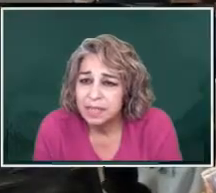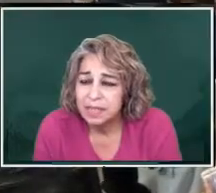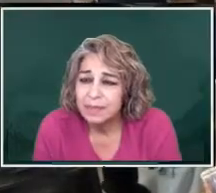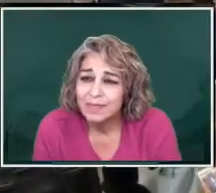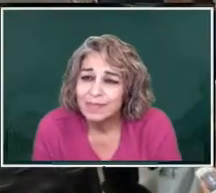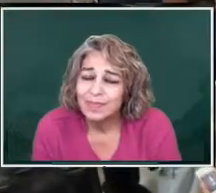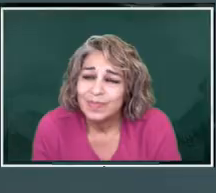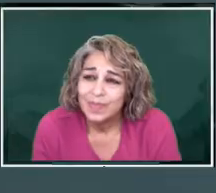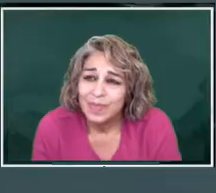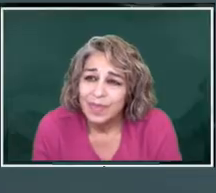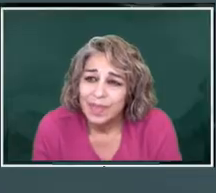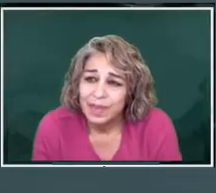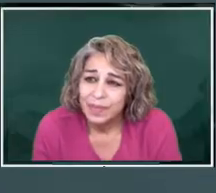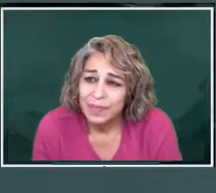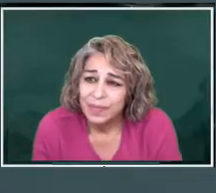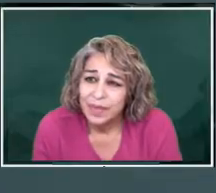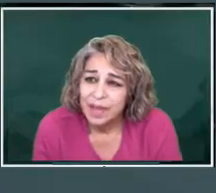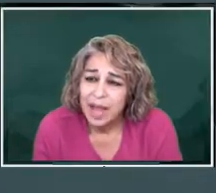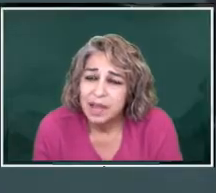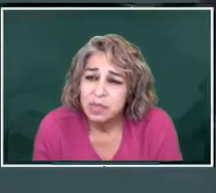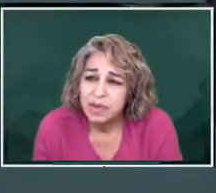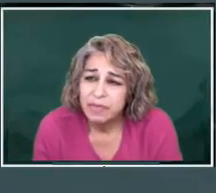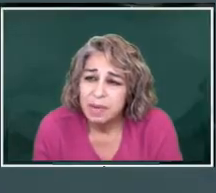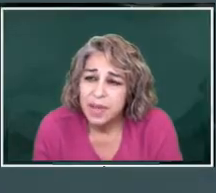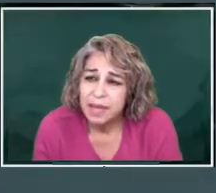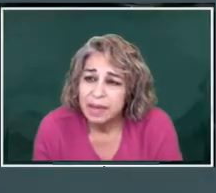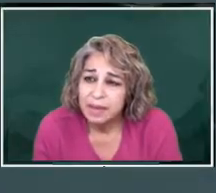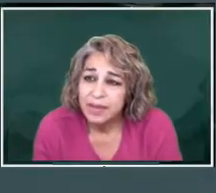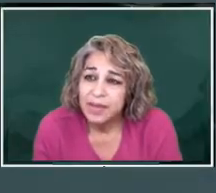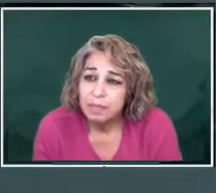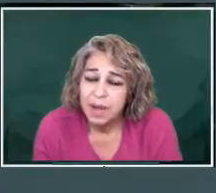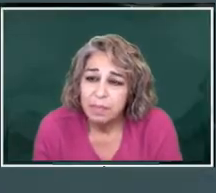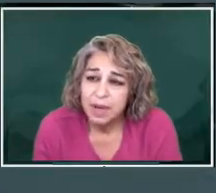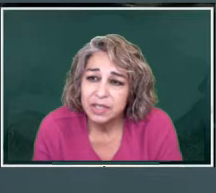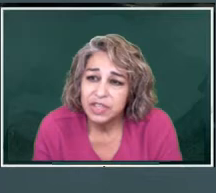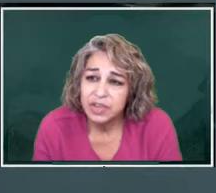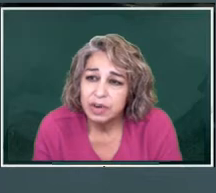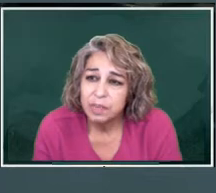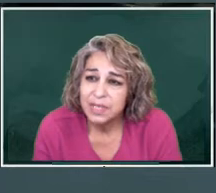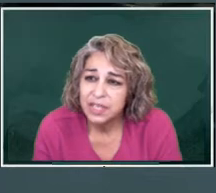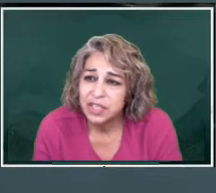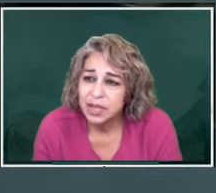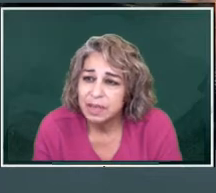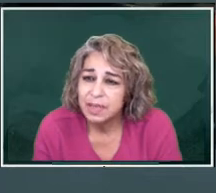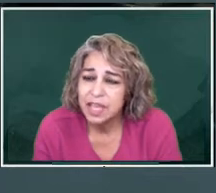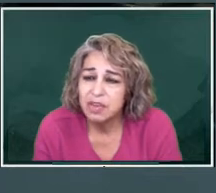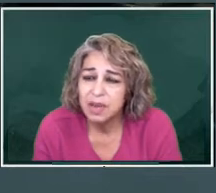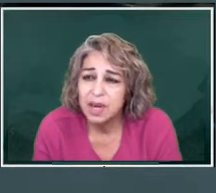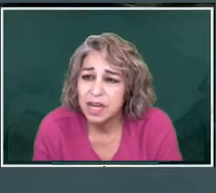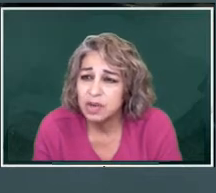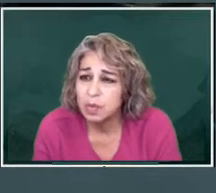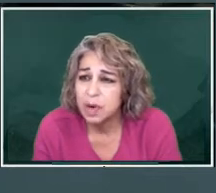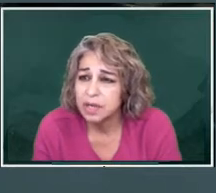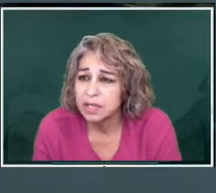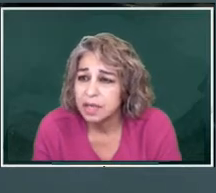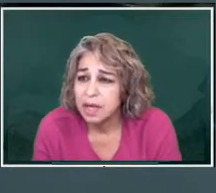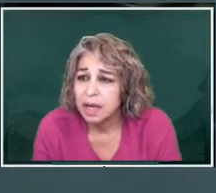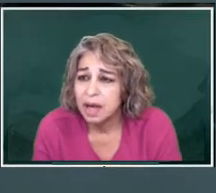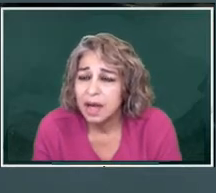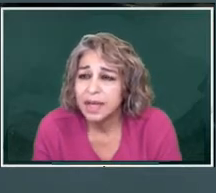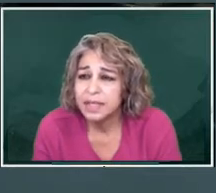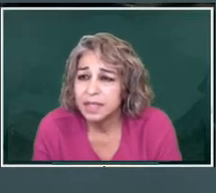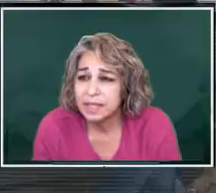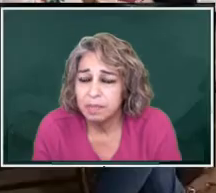bus, I am reaffirming my posture or position that you cannot do works